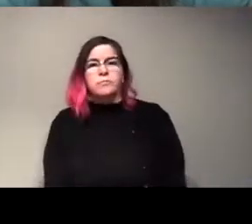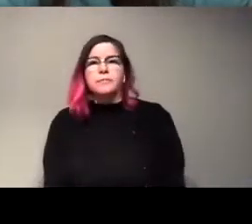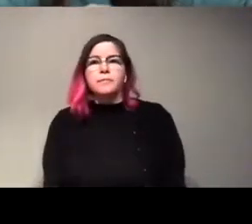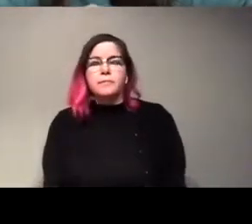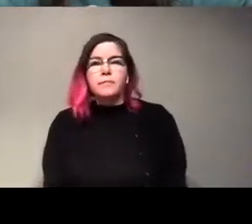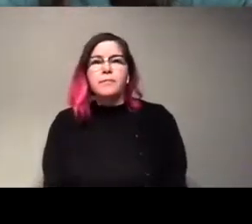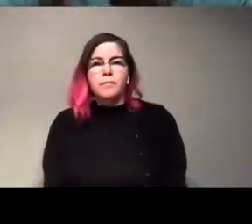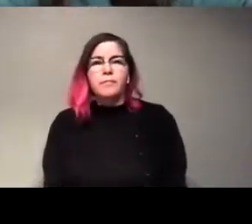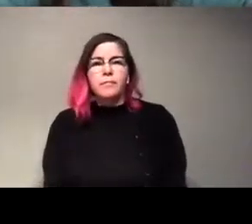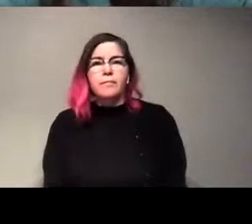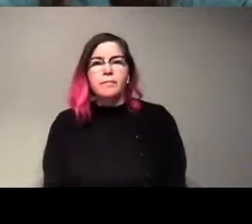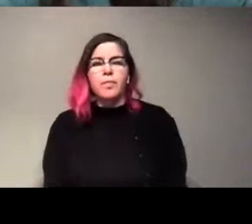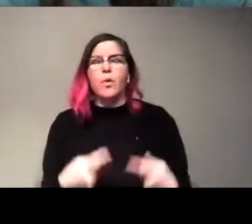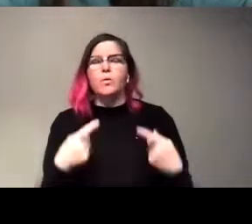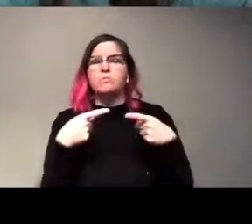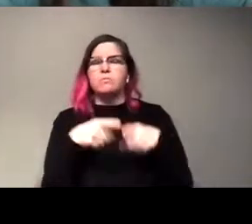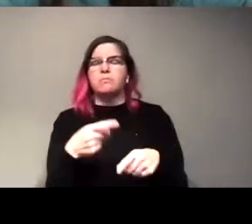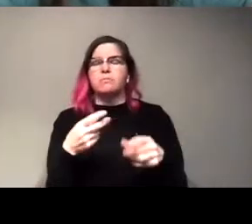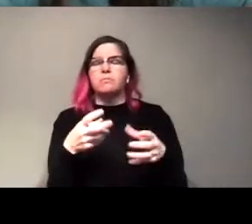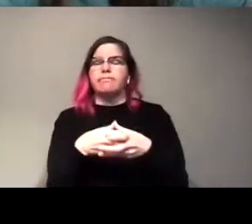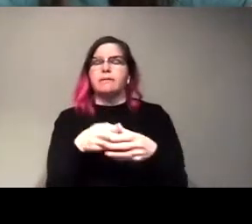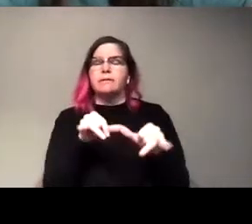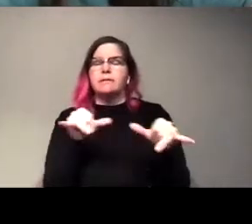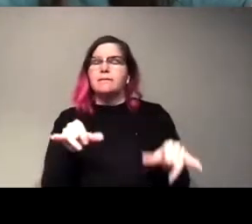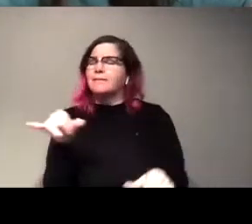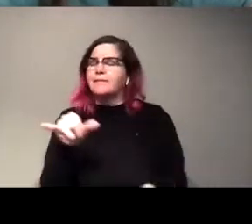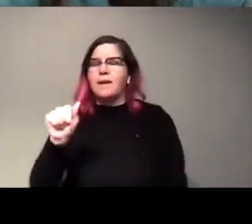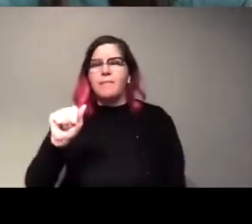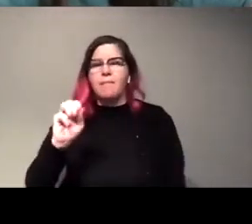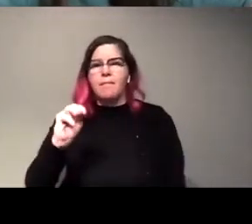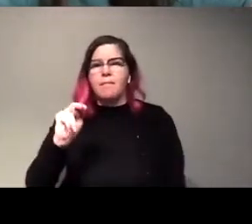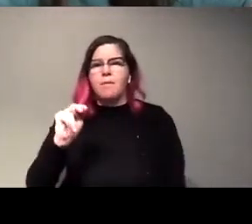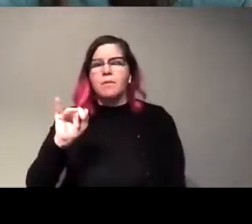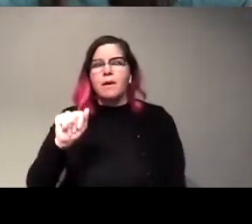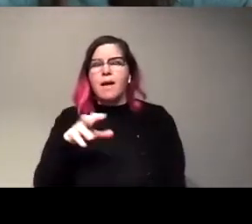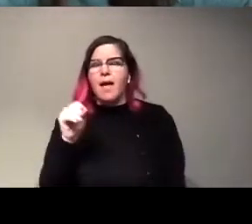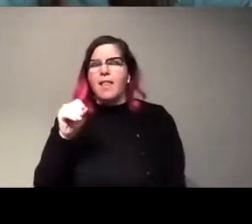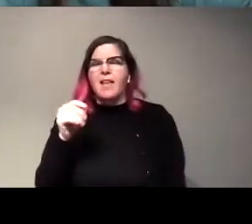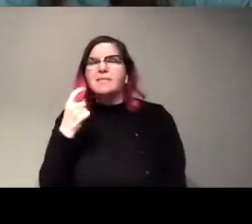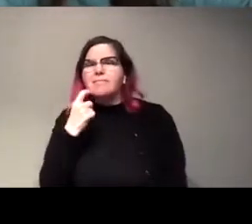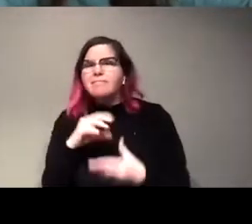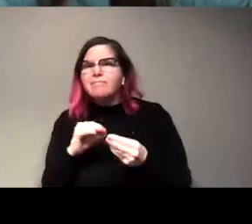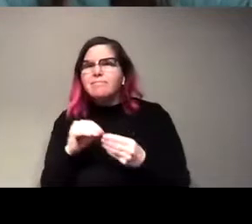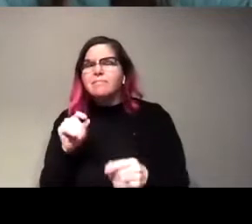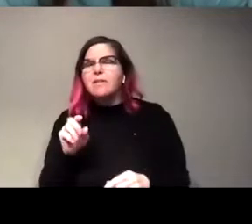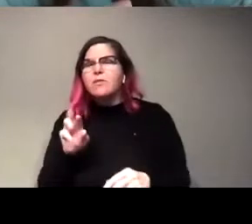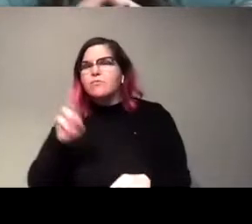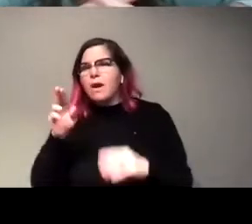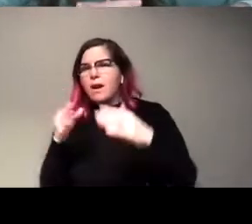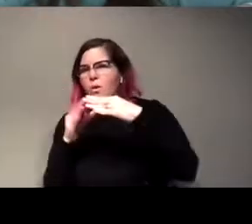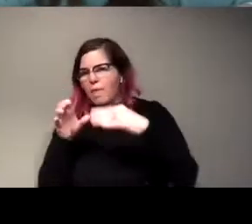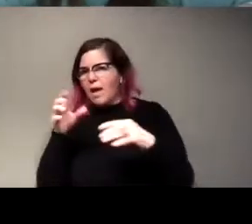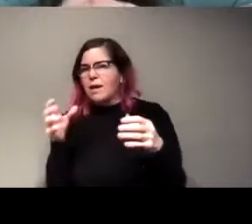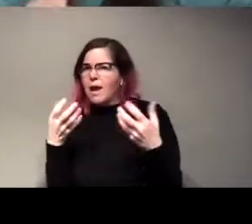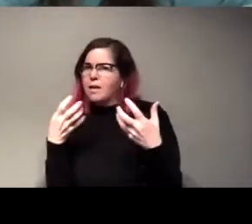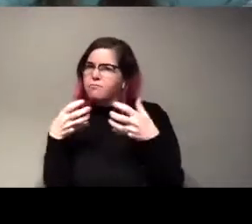illuminating these hybrid systems. And the same with ammonia and with this nitrogenase and these particles in the upper right, you know, we can combine them